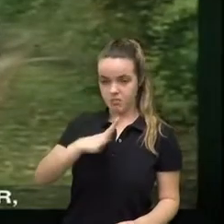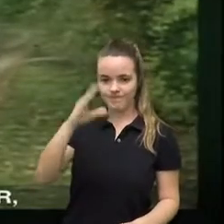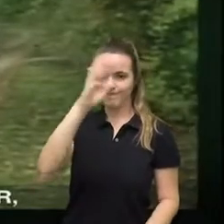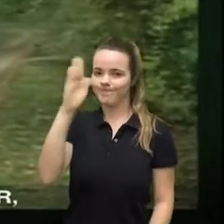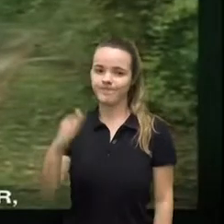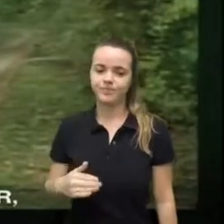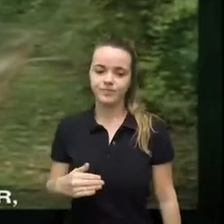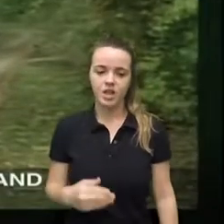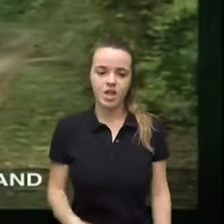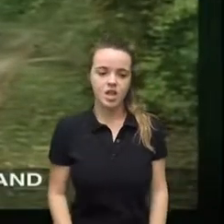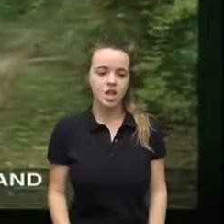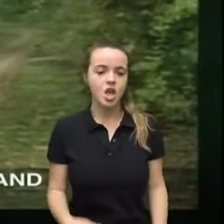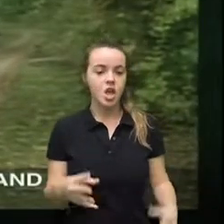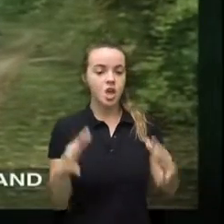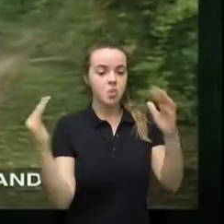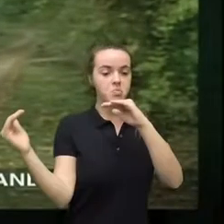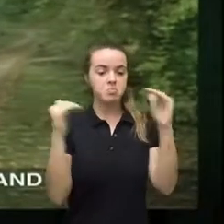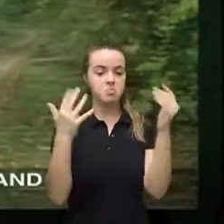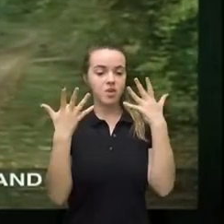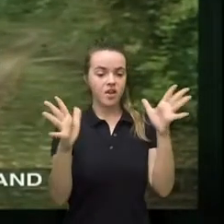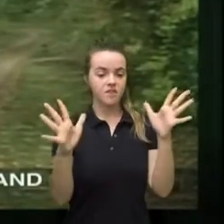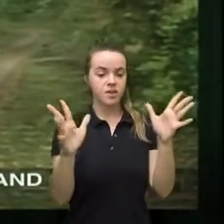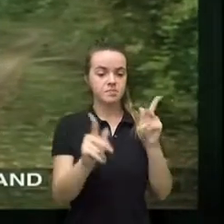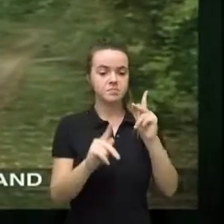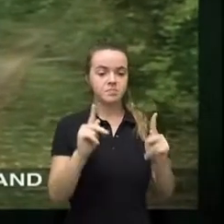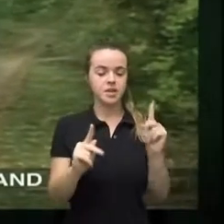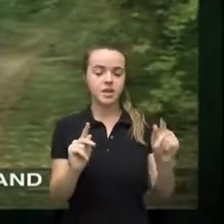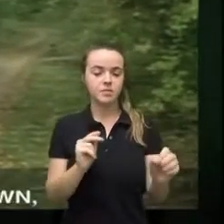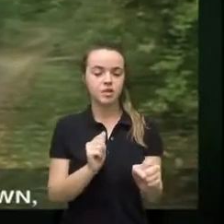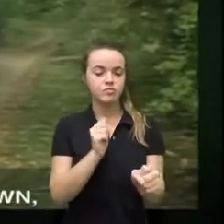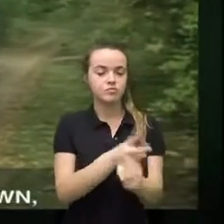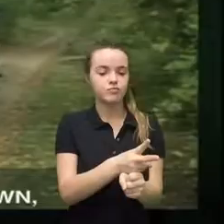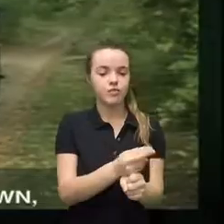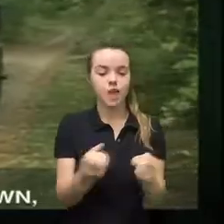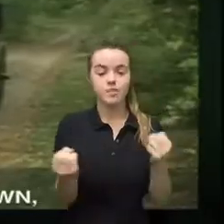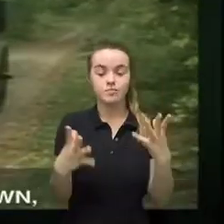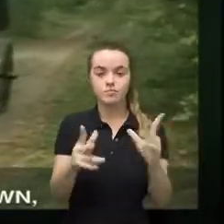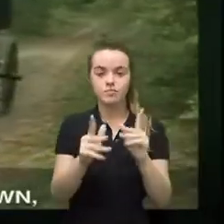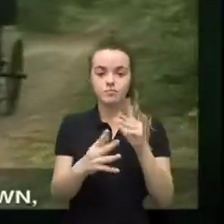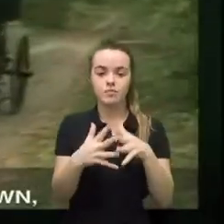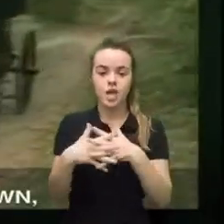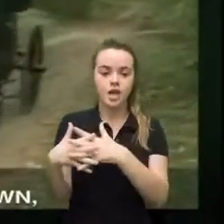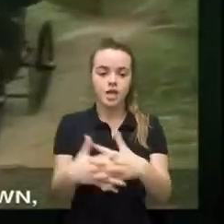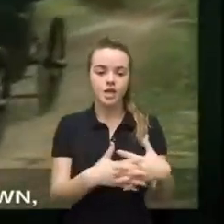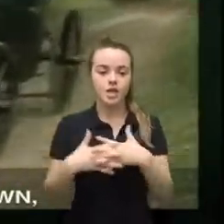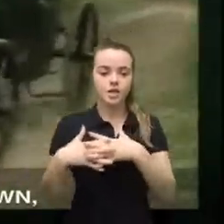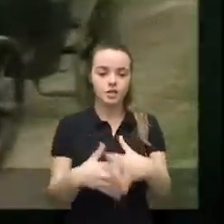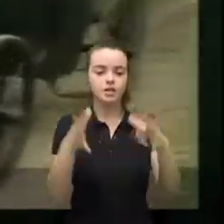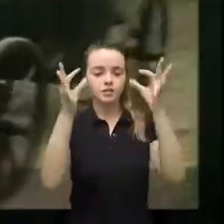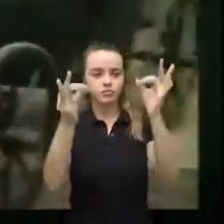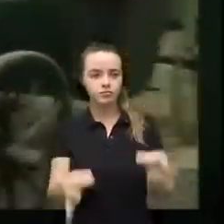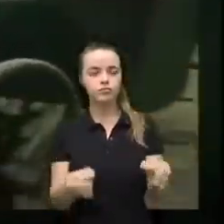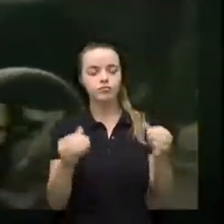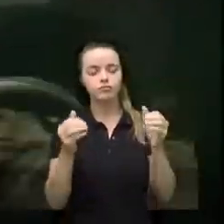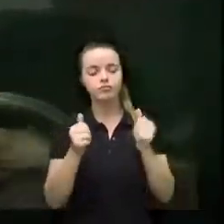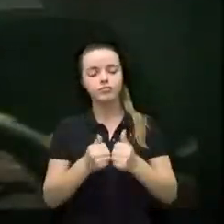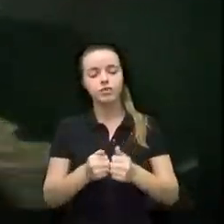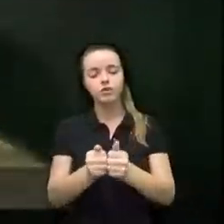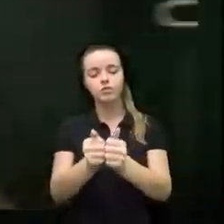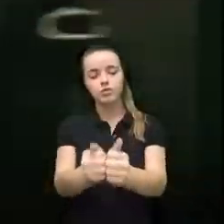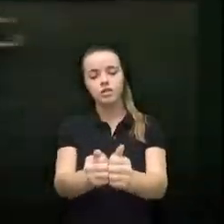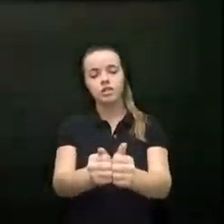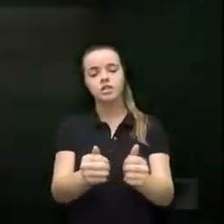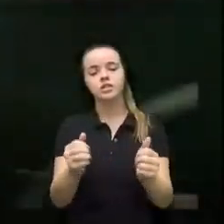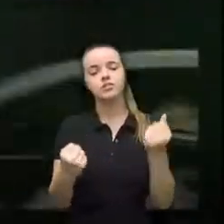for the losers of this war the several hundred thousand Americans who had chosen to remain loyal to the crown the